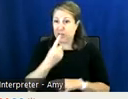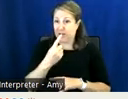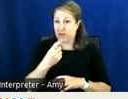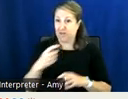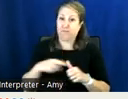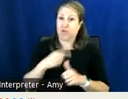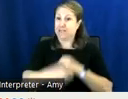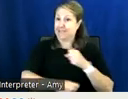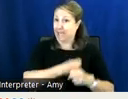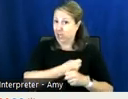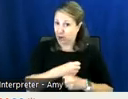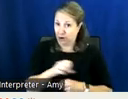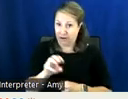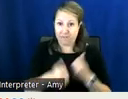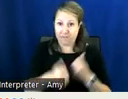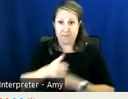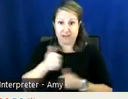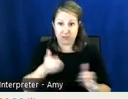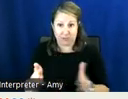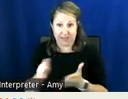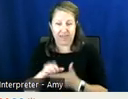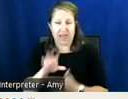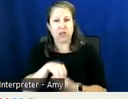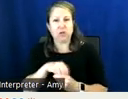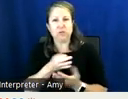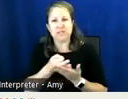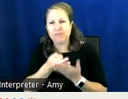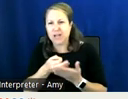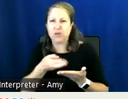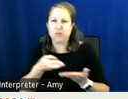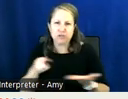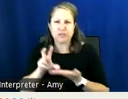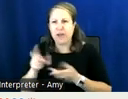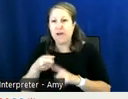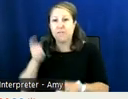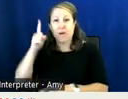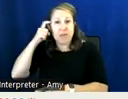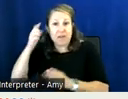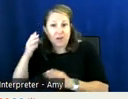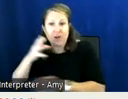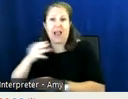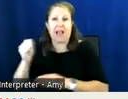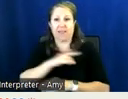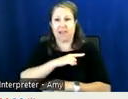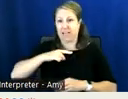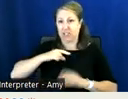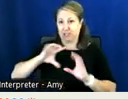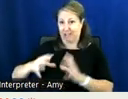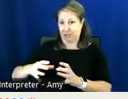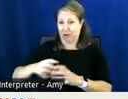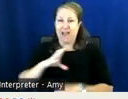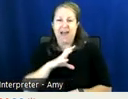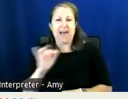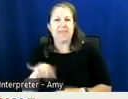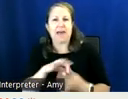aging um these include both funding and resource investments from the governor and the legislature um and this ties